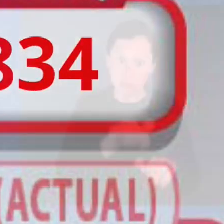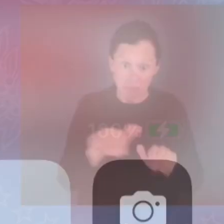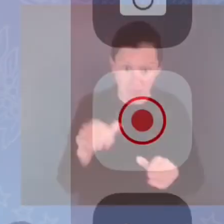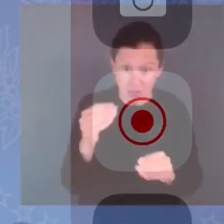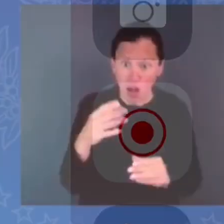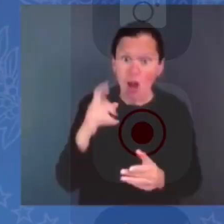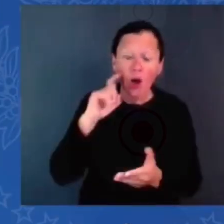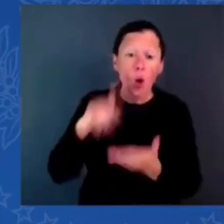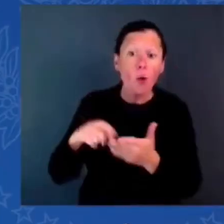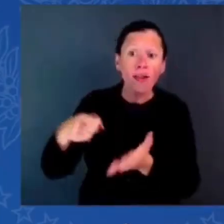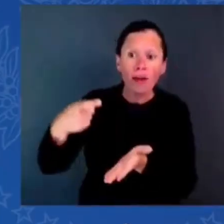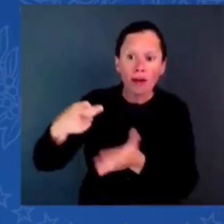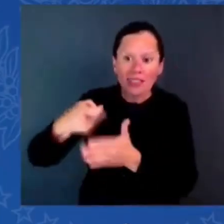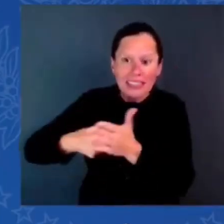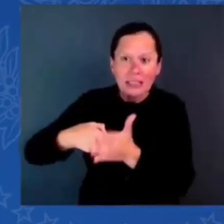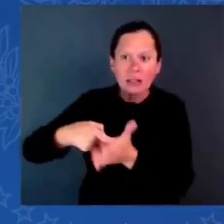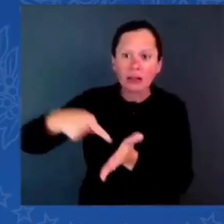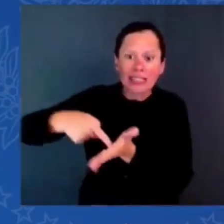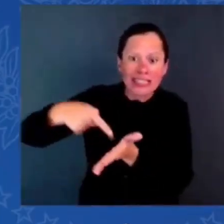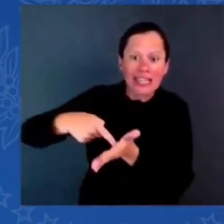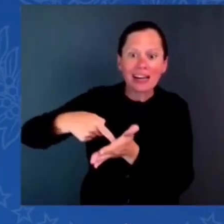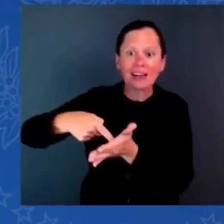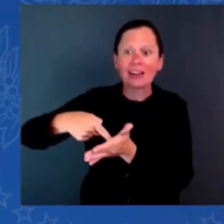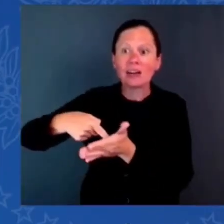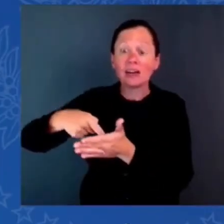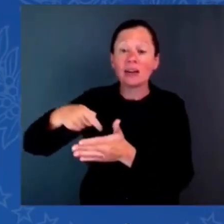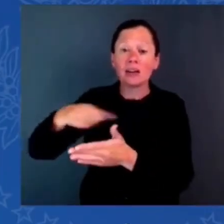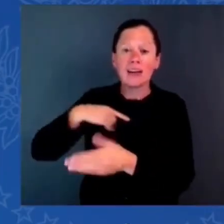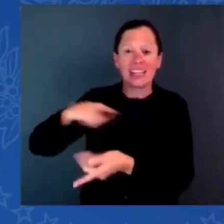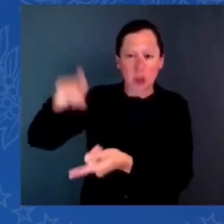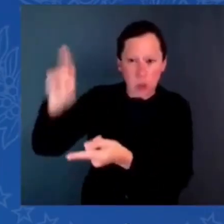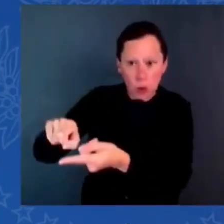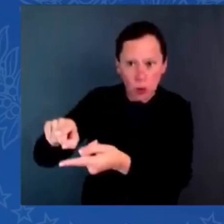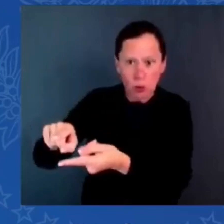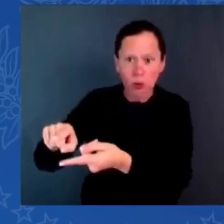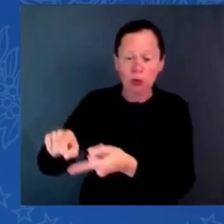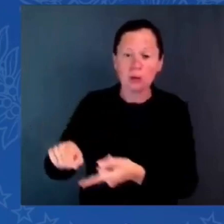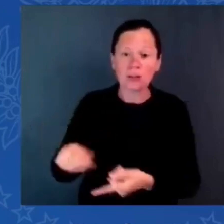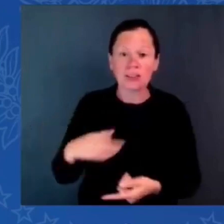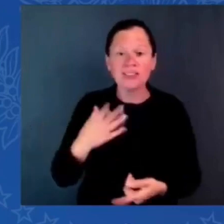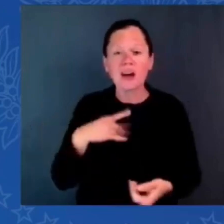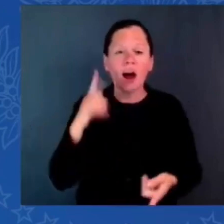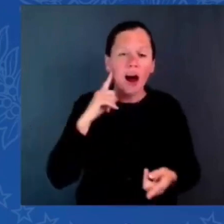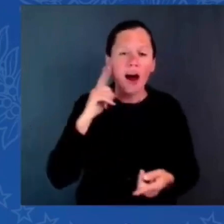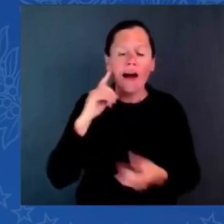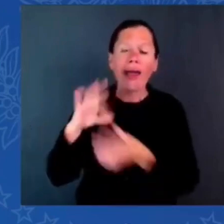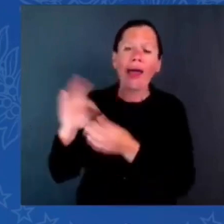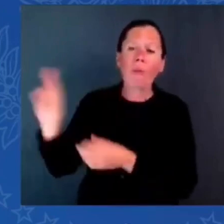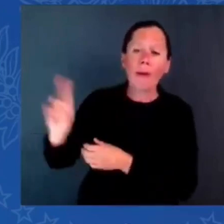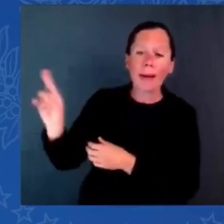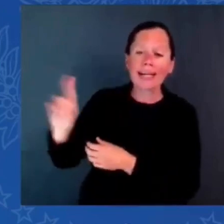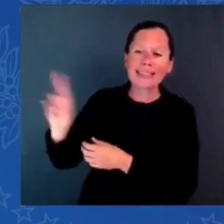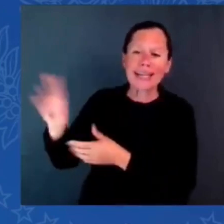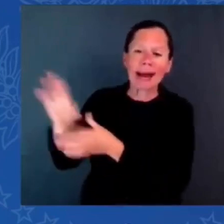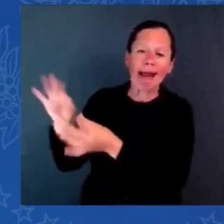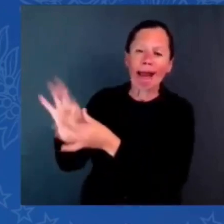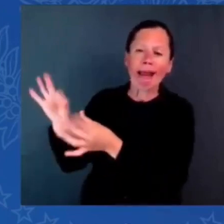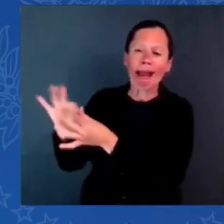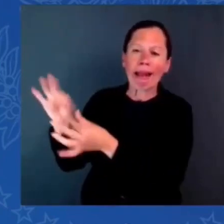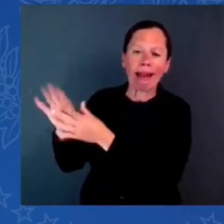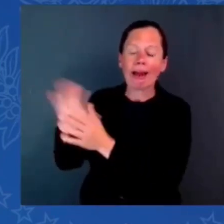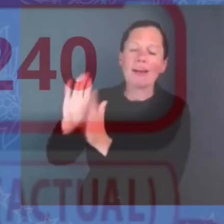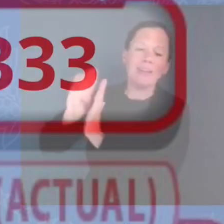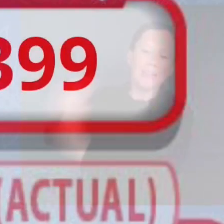Give me a break. My watch deficit has already fallen over $1 trillion.